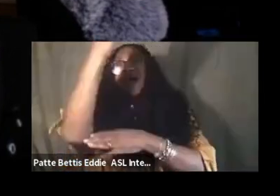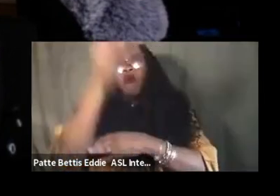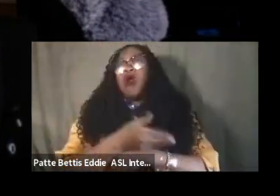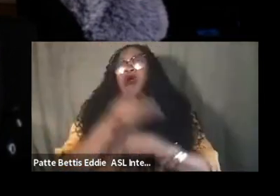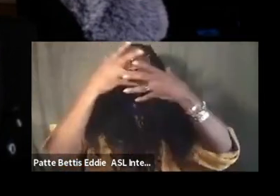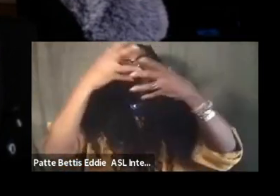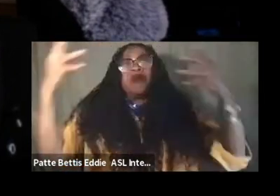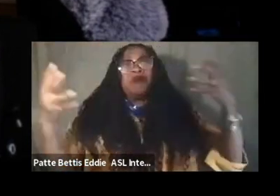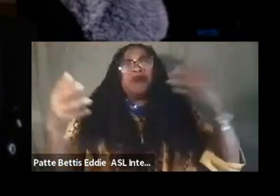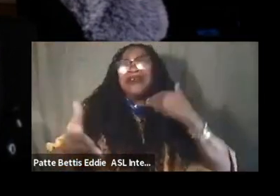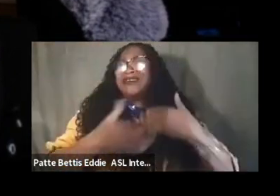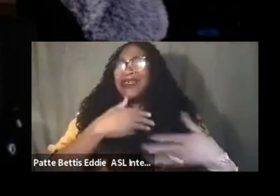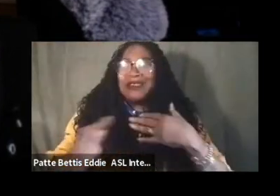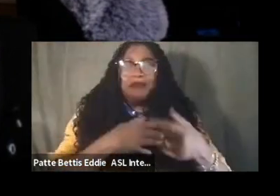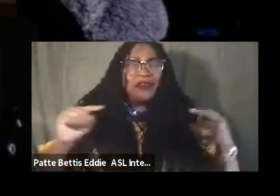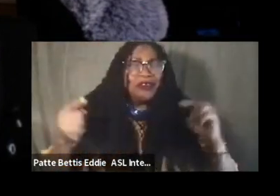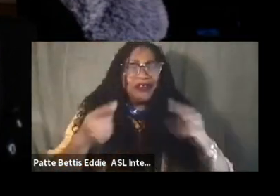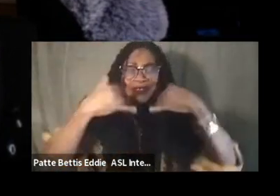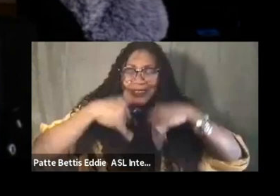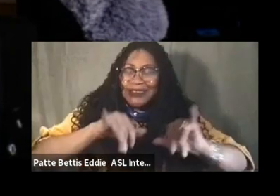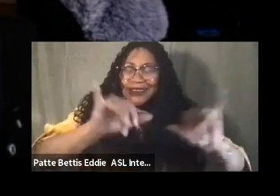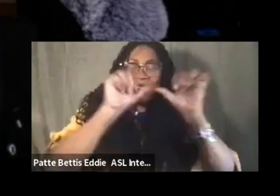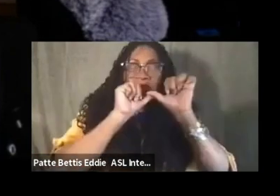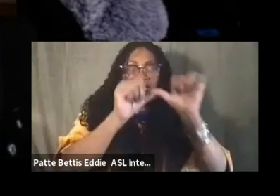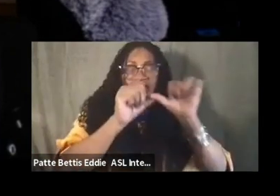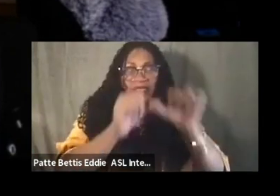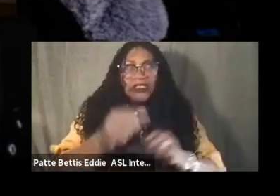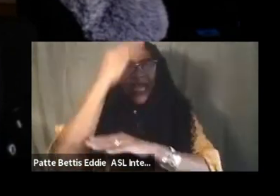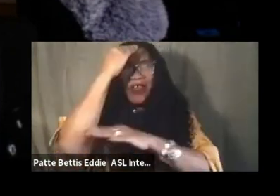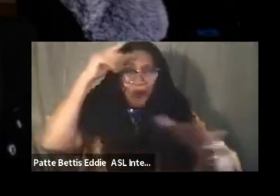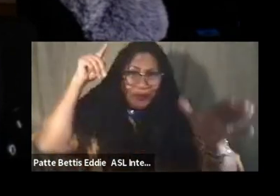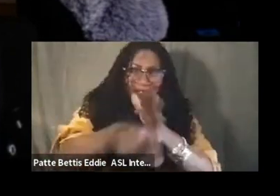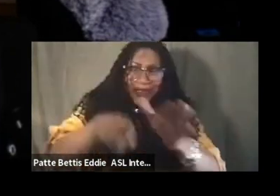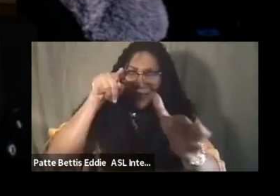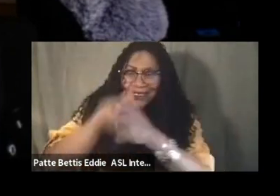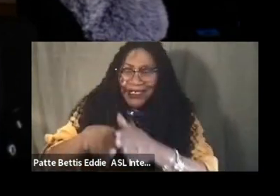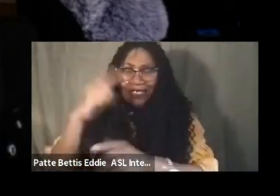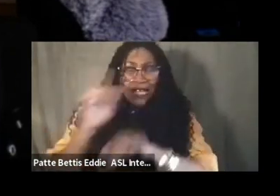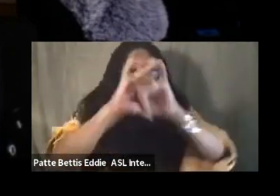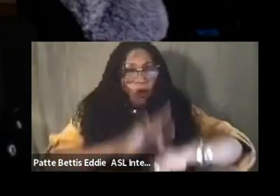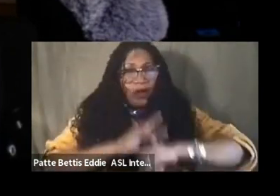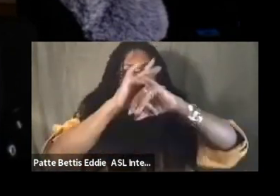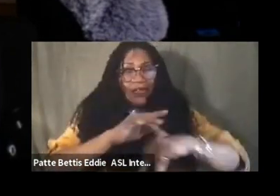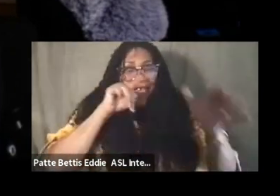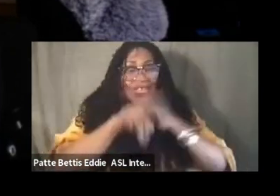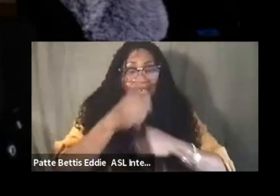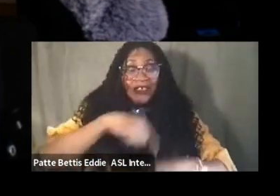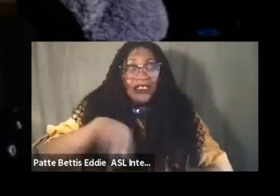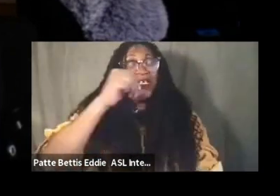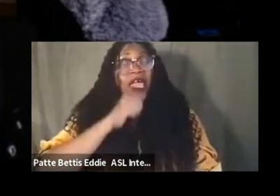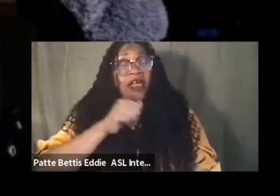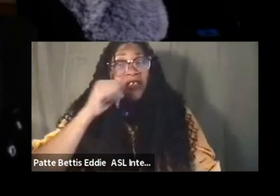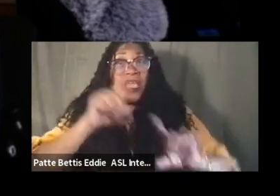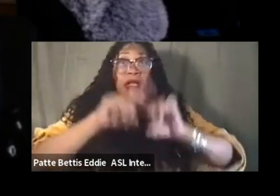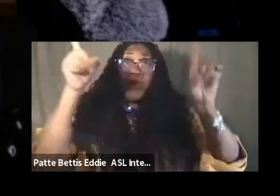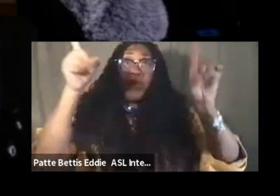matter how much you've heard that lately fear still lingers on and i know it's genocide that's not just on your mind they killing us on the daily but when will